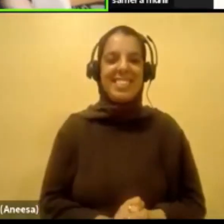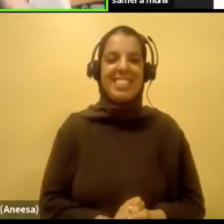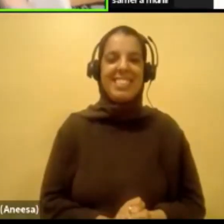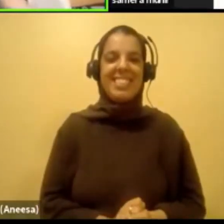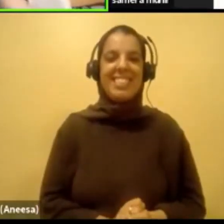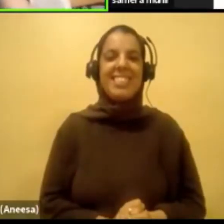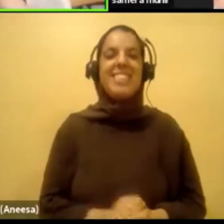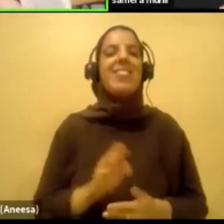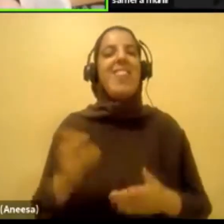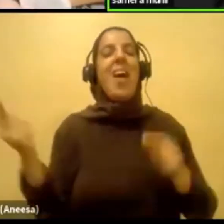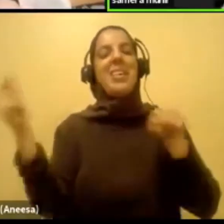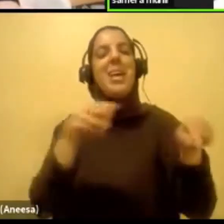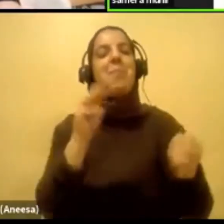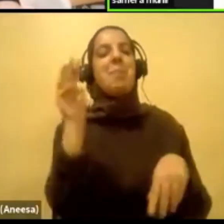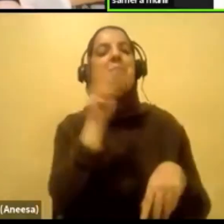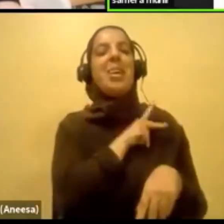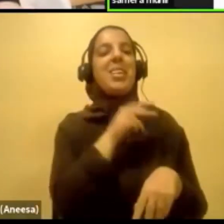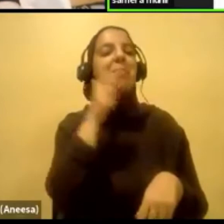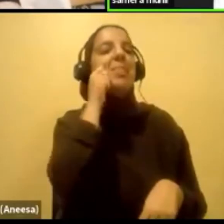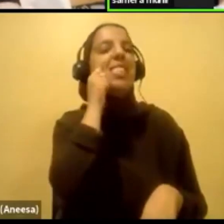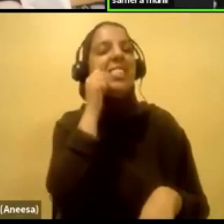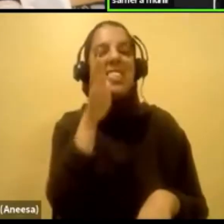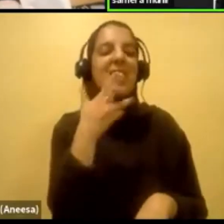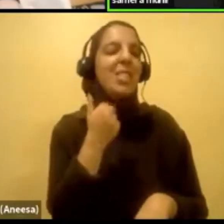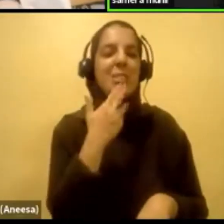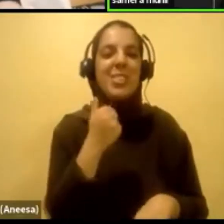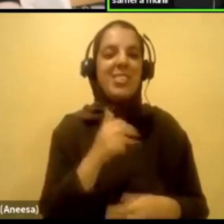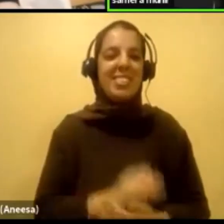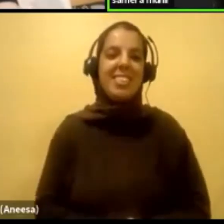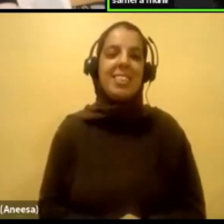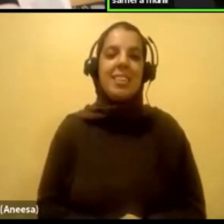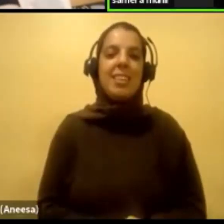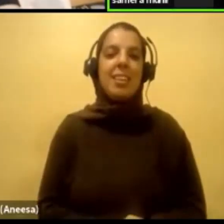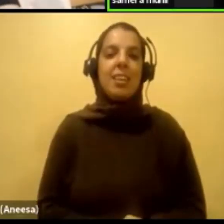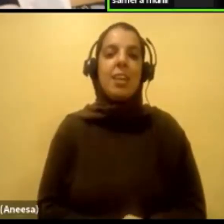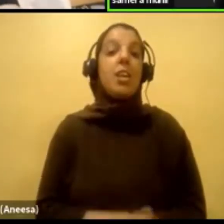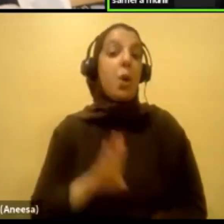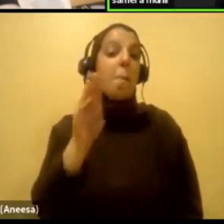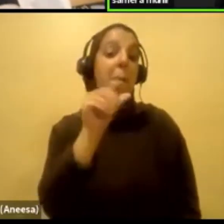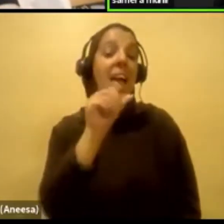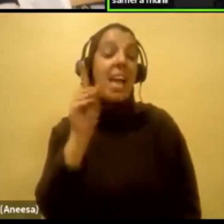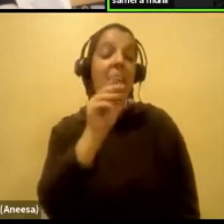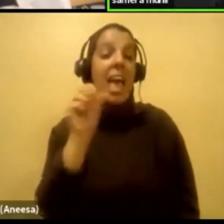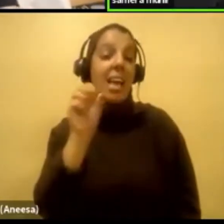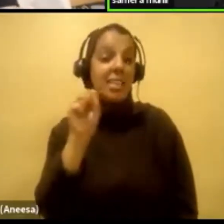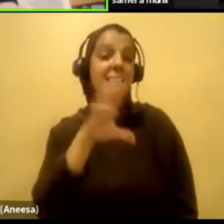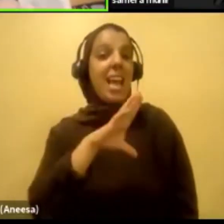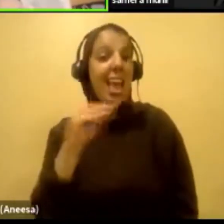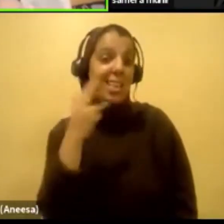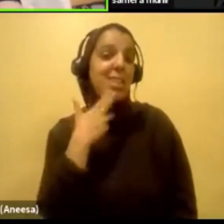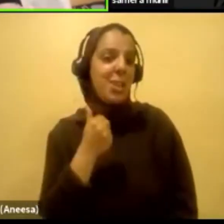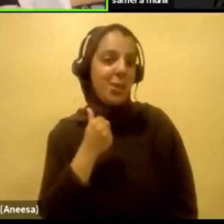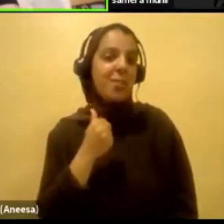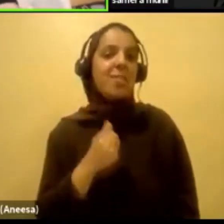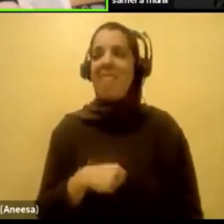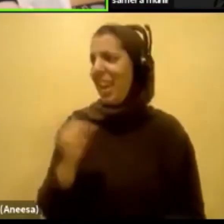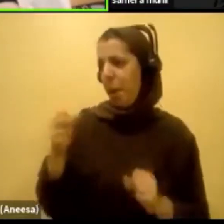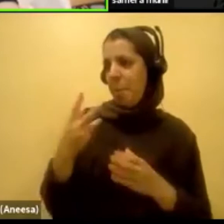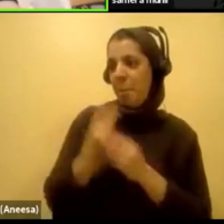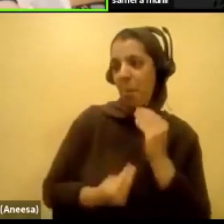come to Mark and teach my Like, you're so cute. Like, mean, you're a badass, but you're cute. You're adorable. You can be both.